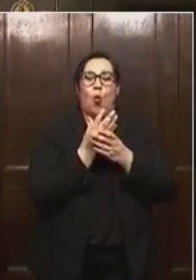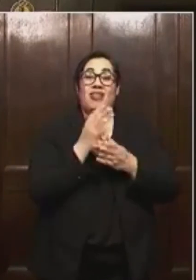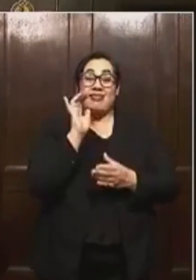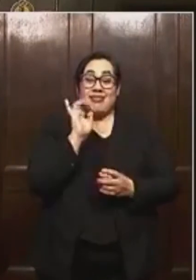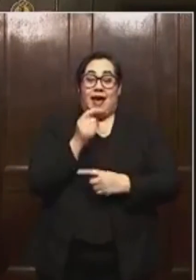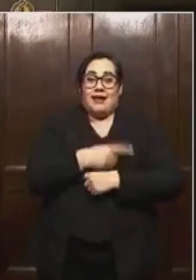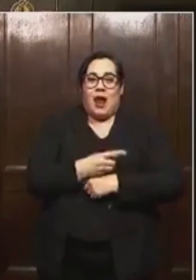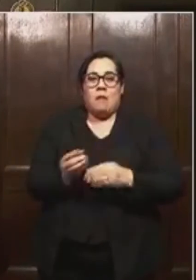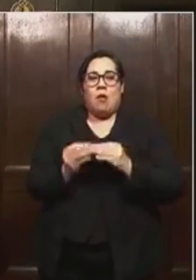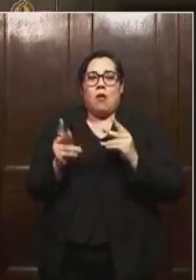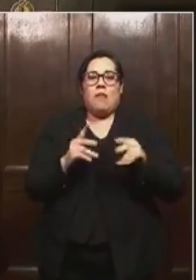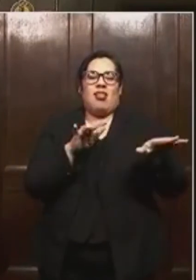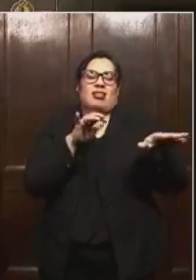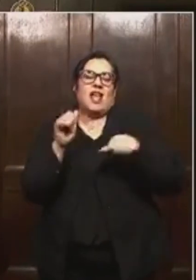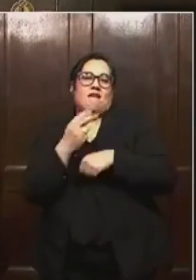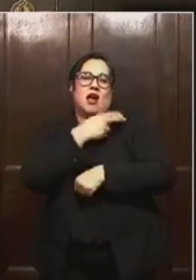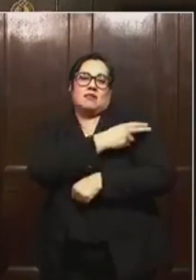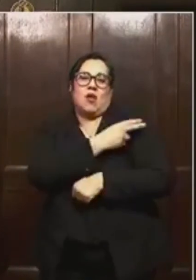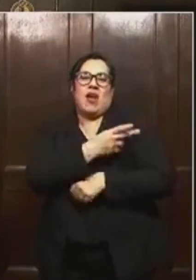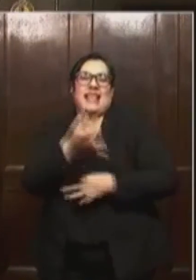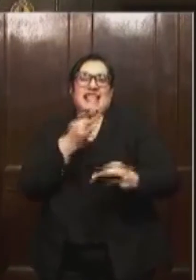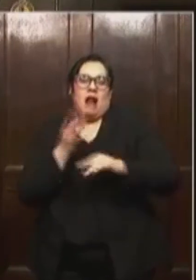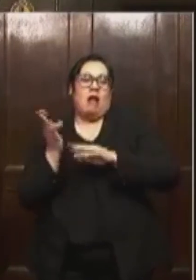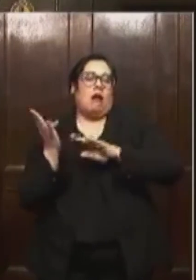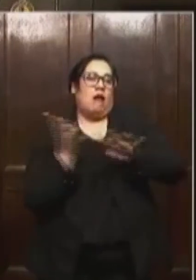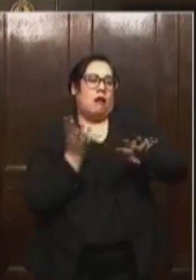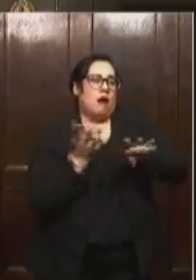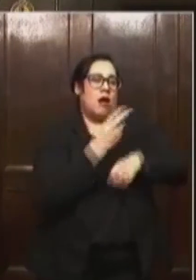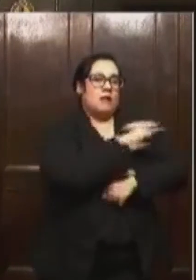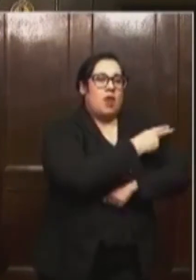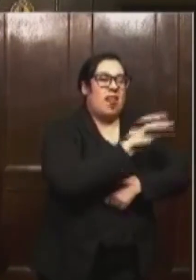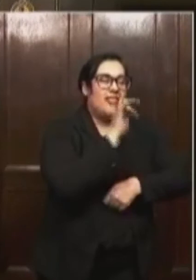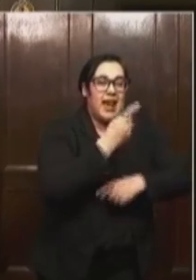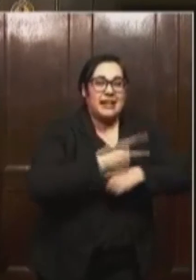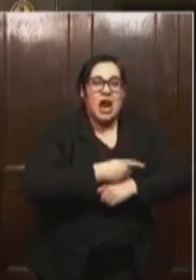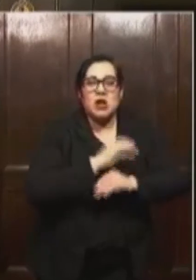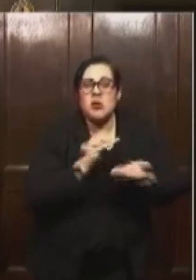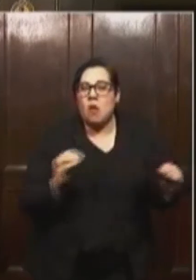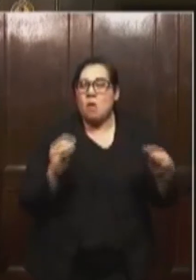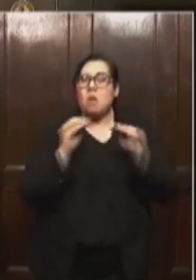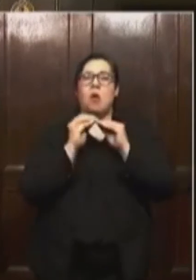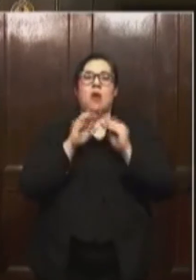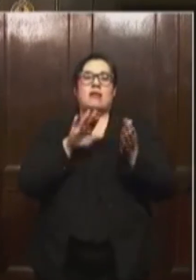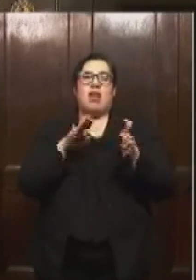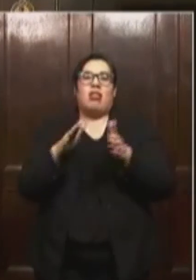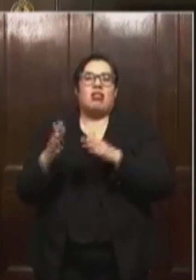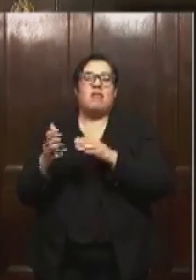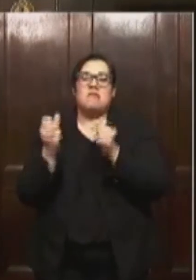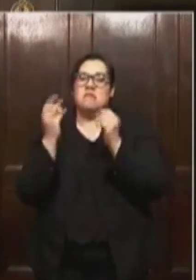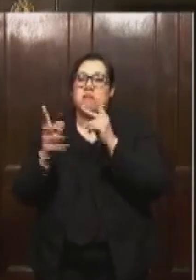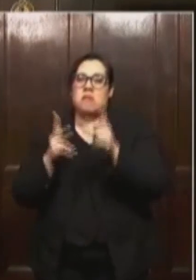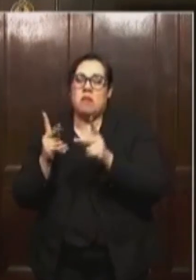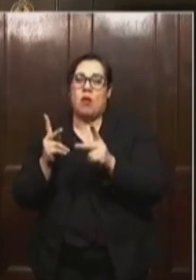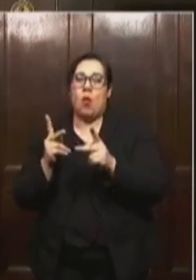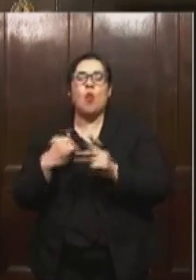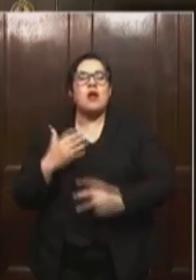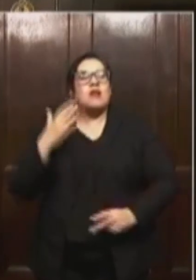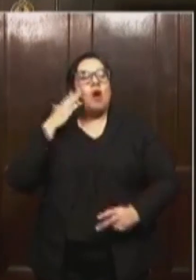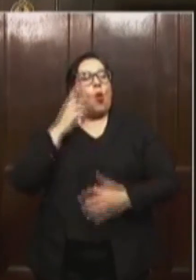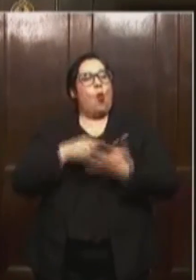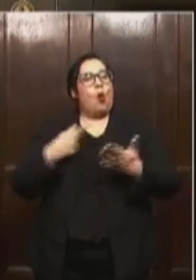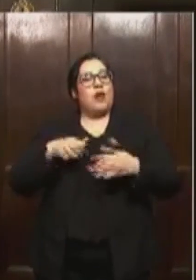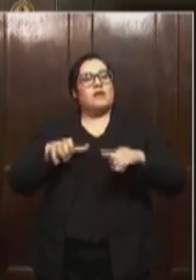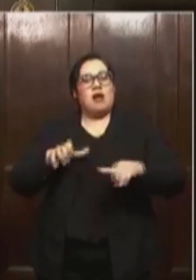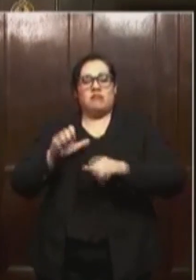are leaving our hospitals and entering them. That will be the day when we no longer have double-digit deaths, where we know what we have done has laid the